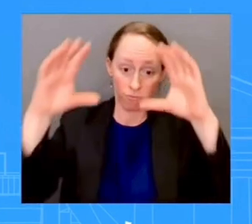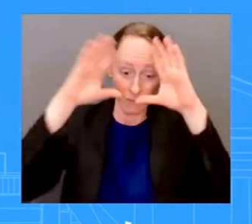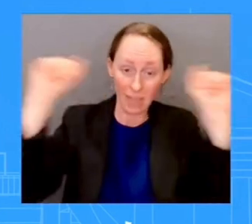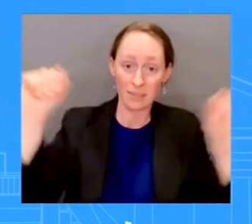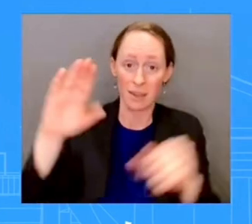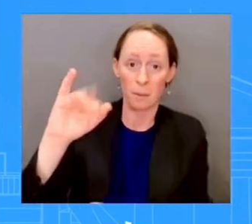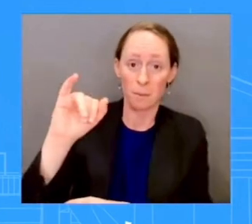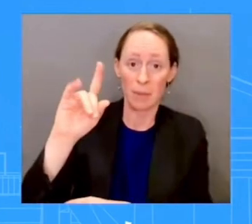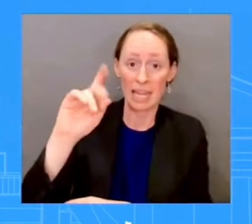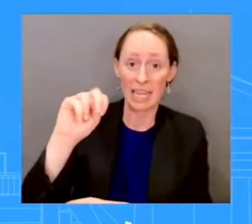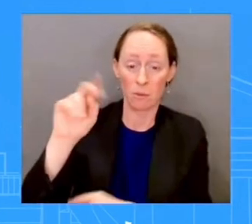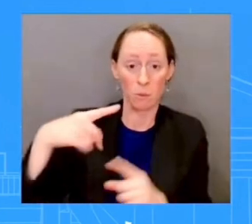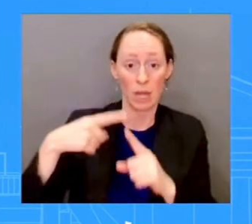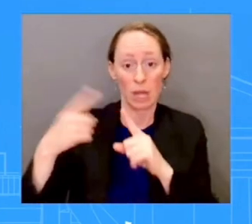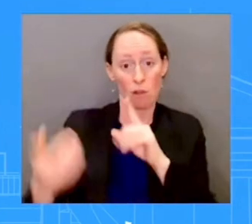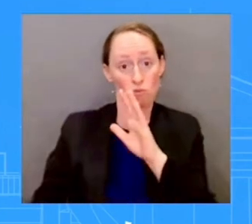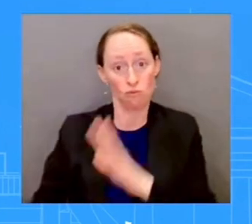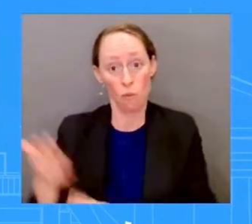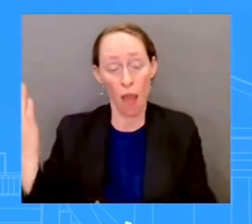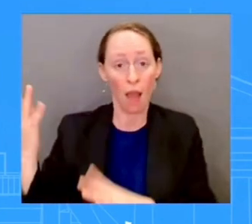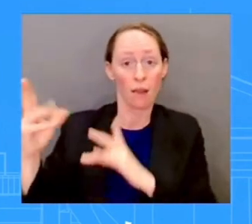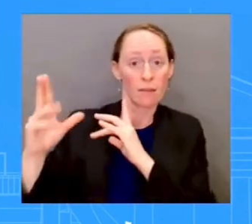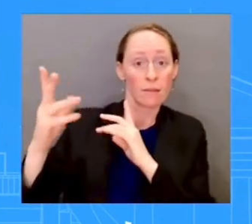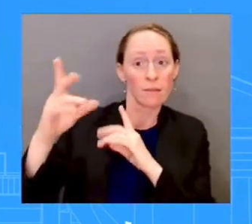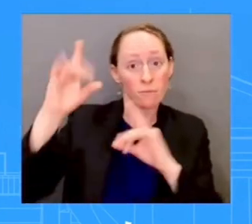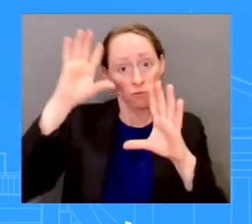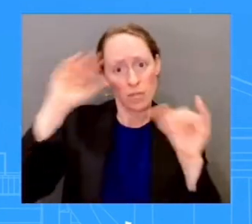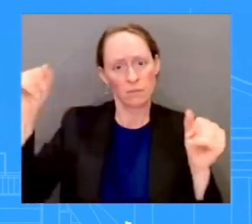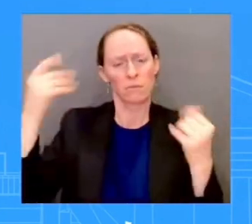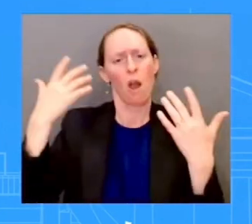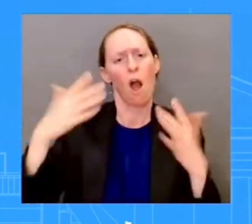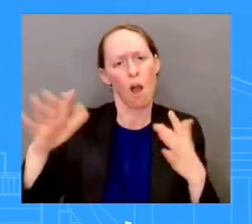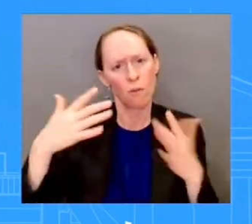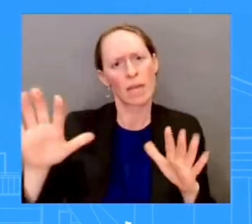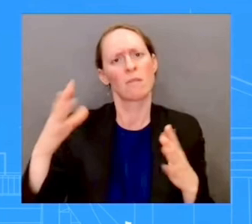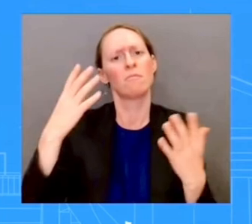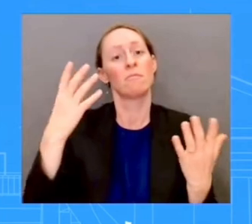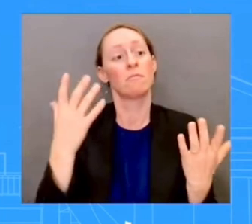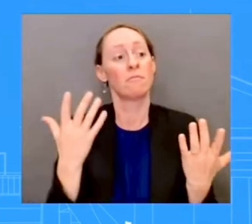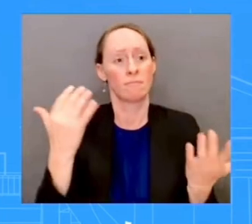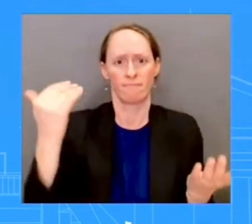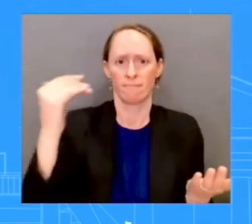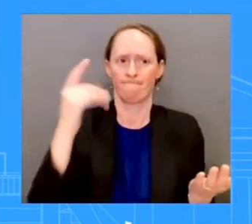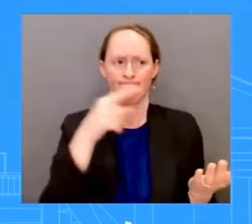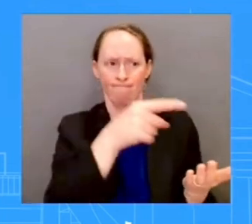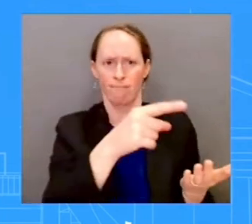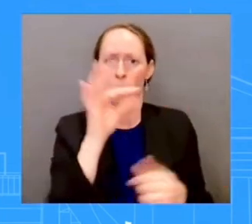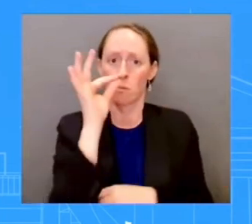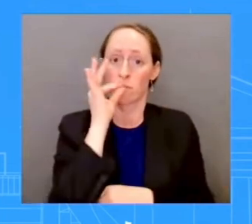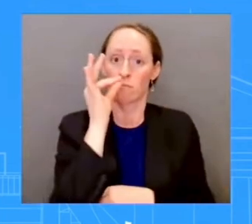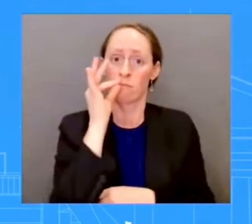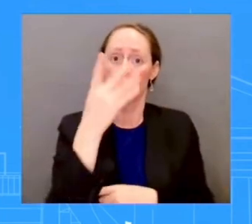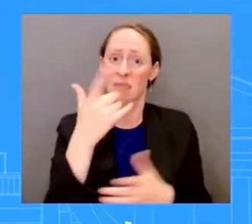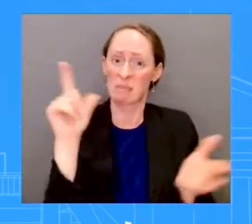level. Could you provide some more information on exactly what impact this would have on Americans? So just, I don't want to get ahead of the process. I was asked this question